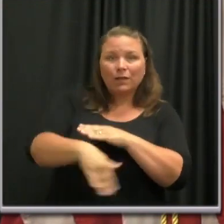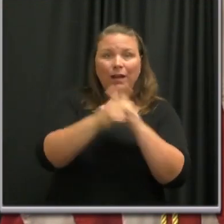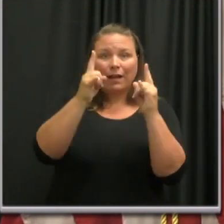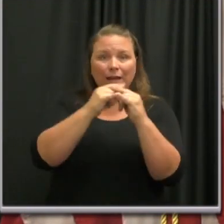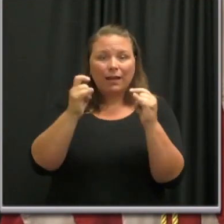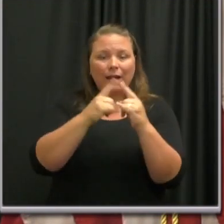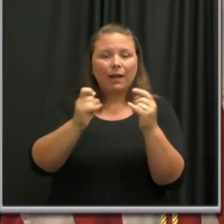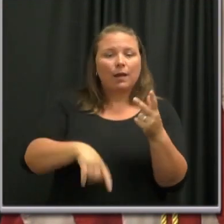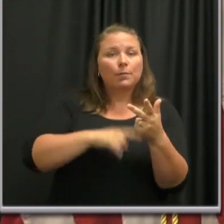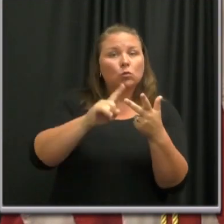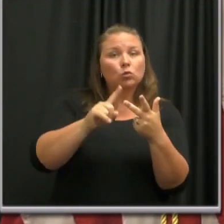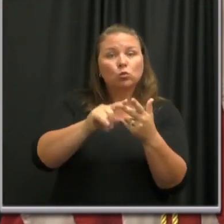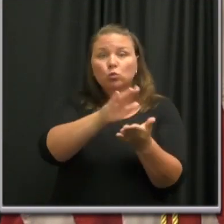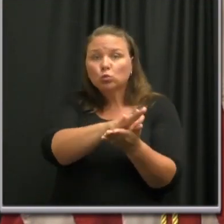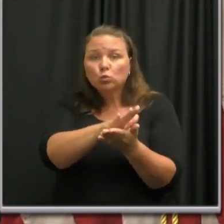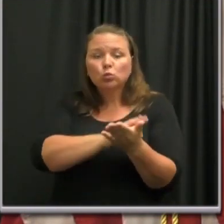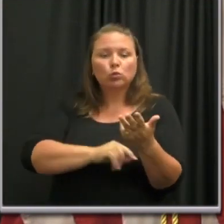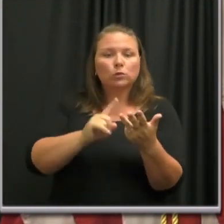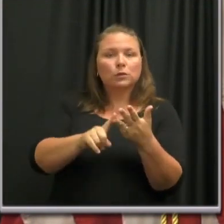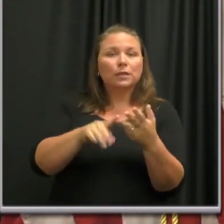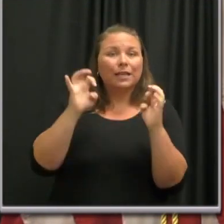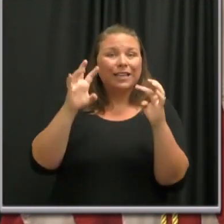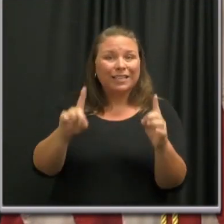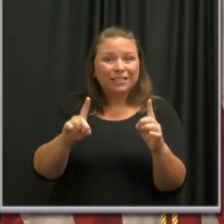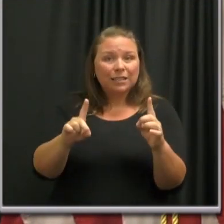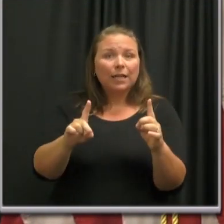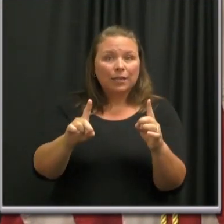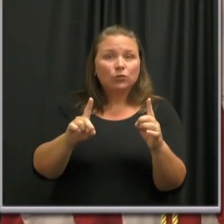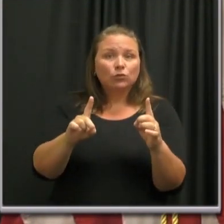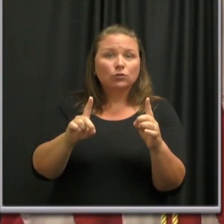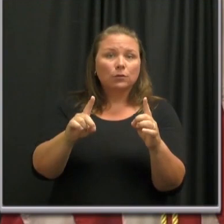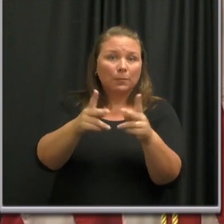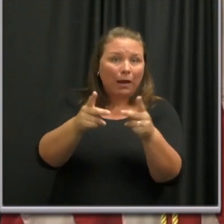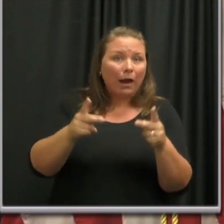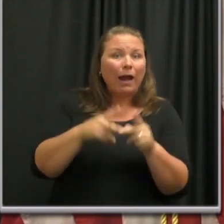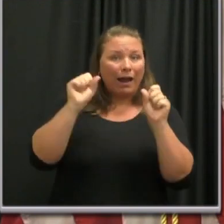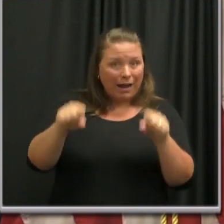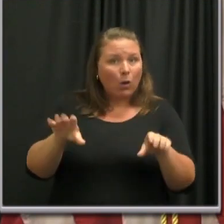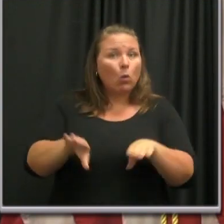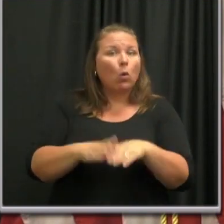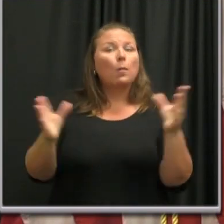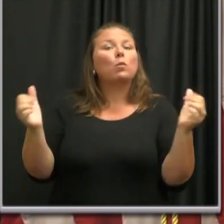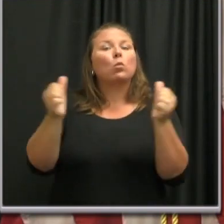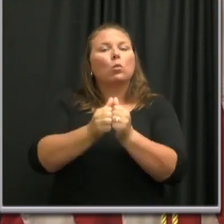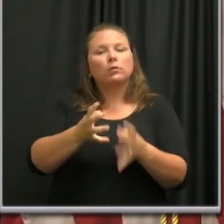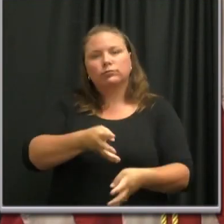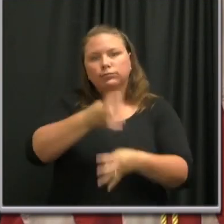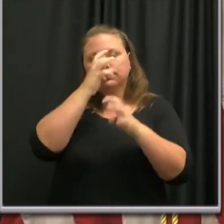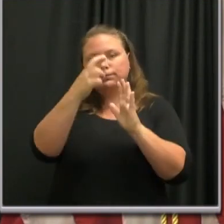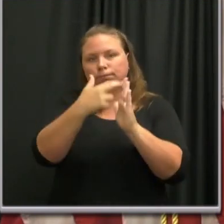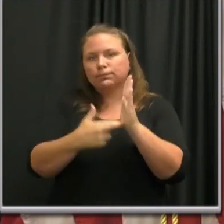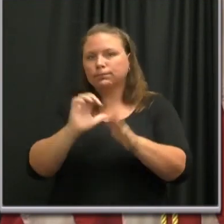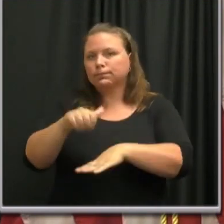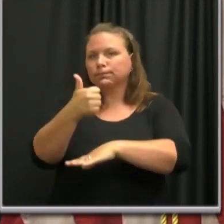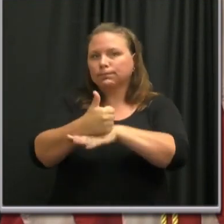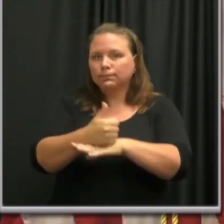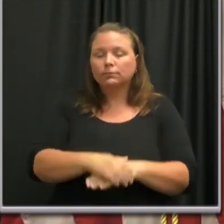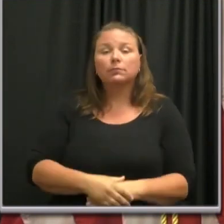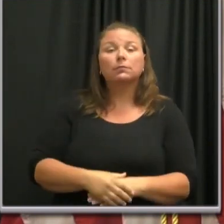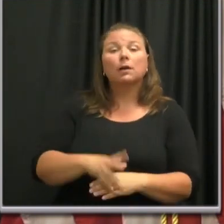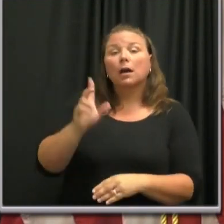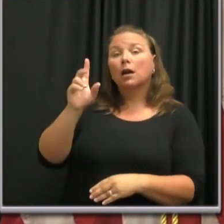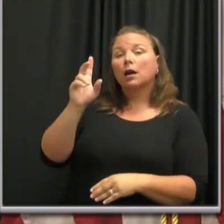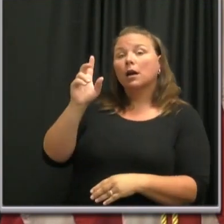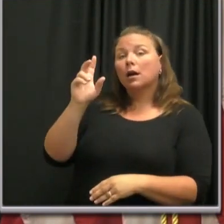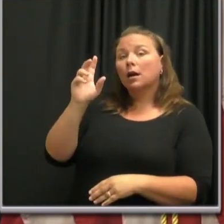educational facilities may fully reopen with stringent public health measures in place. Metro Public Health has also not